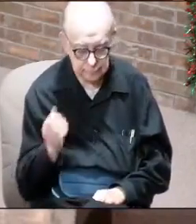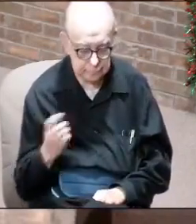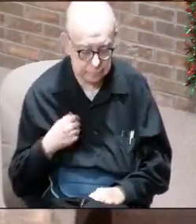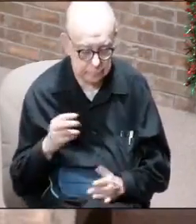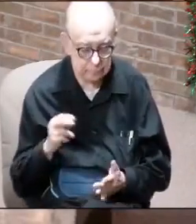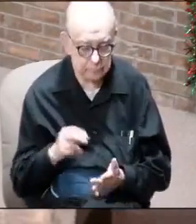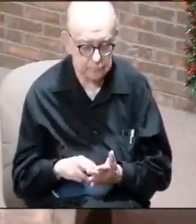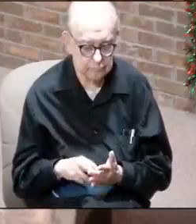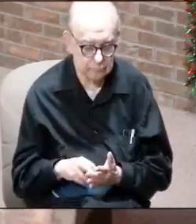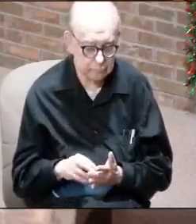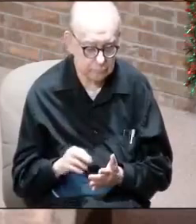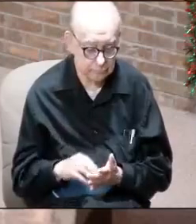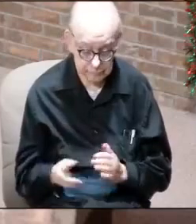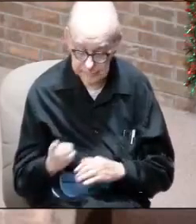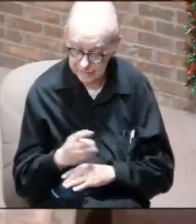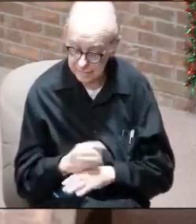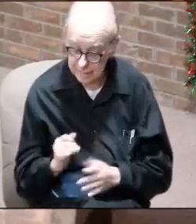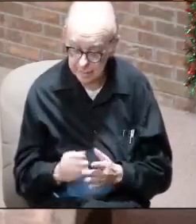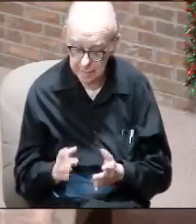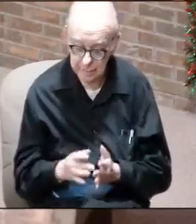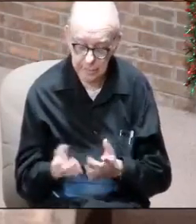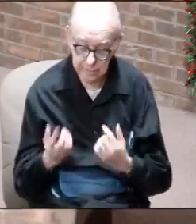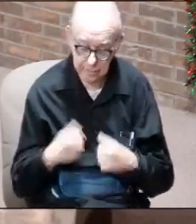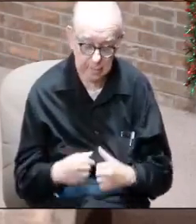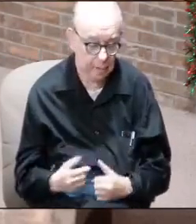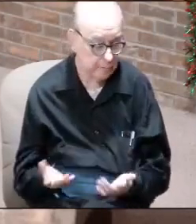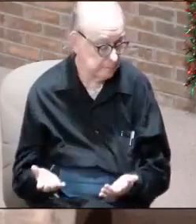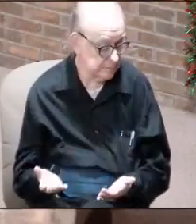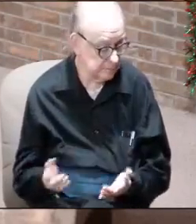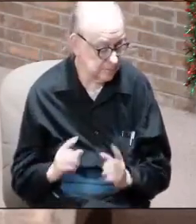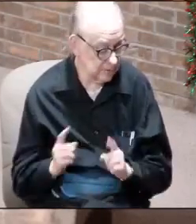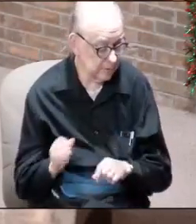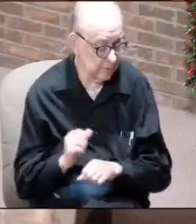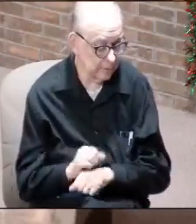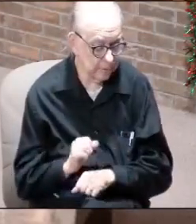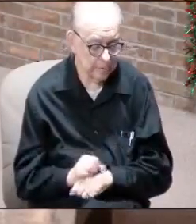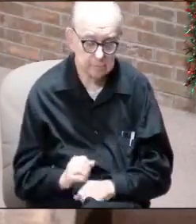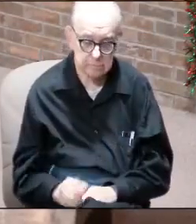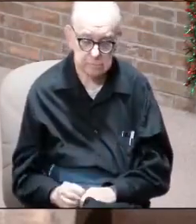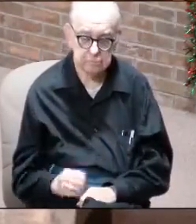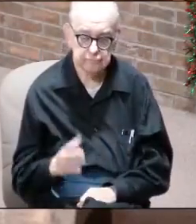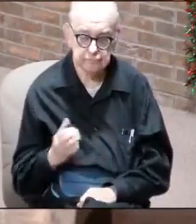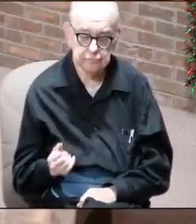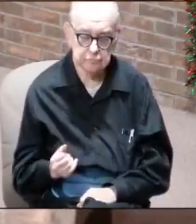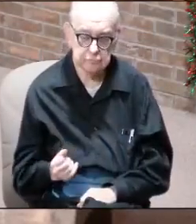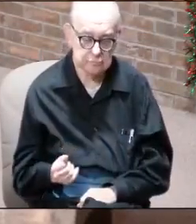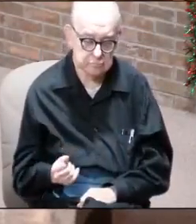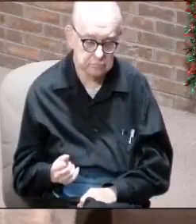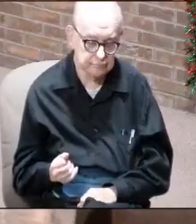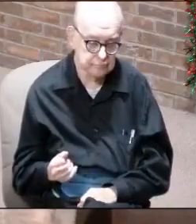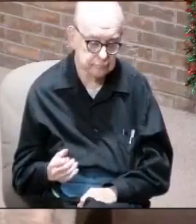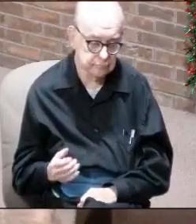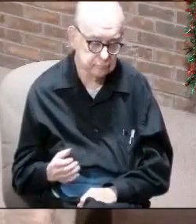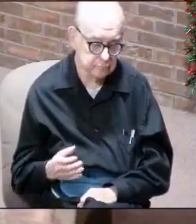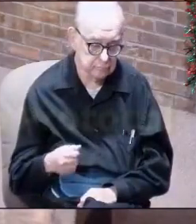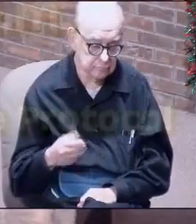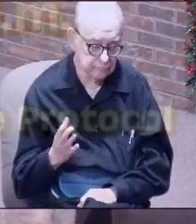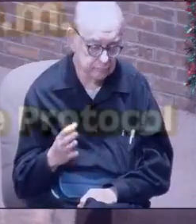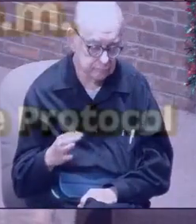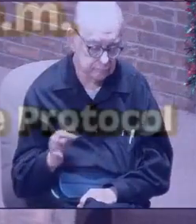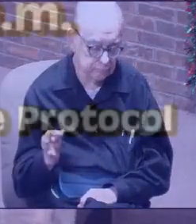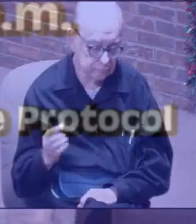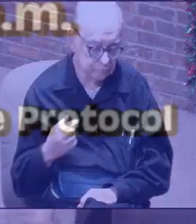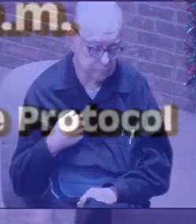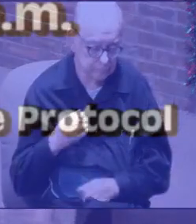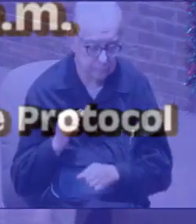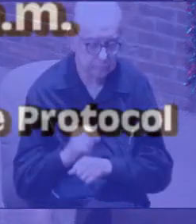get up. Hey, is this the day? Let's go to work. Let's go to work because I want to find, I want God to find